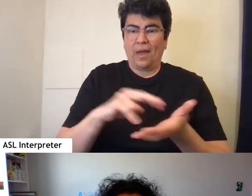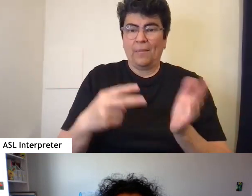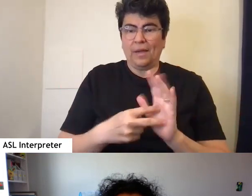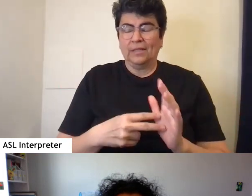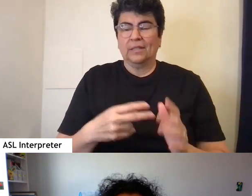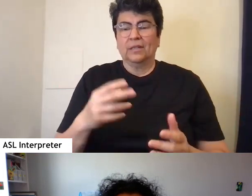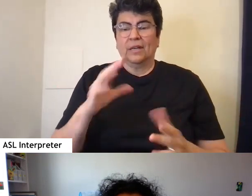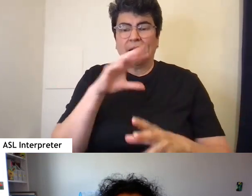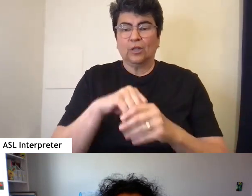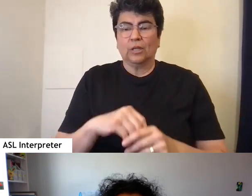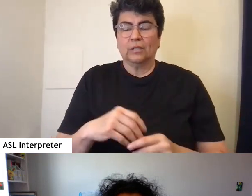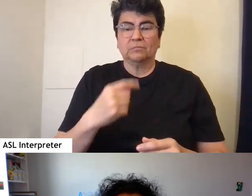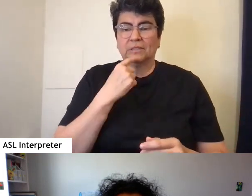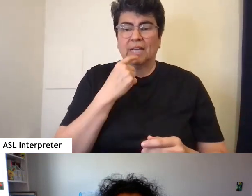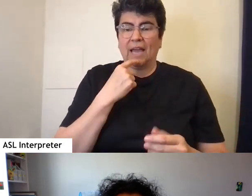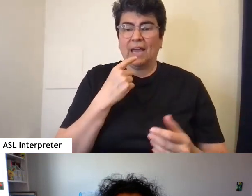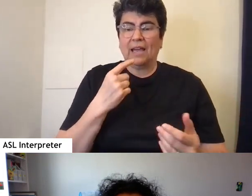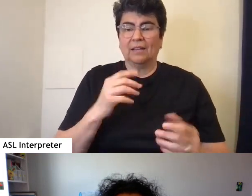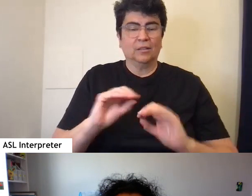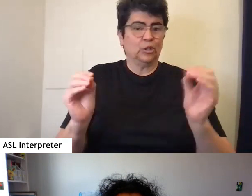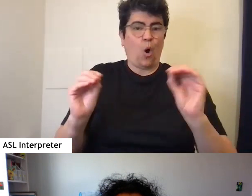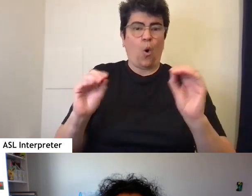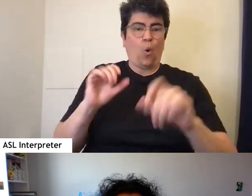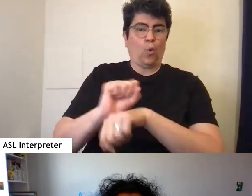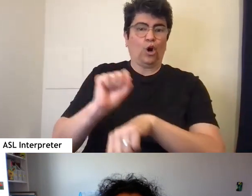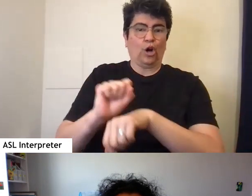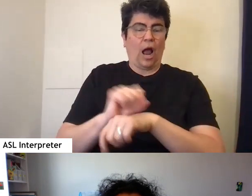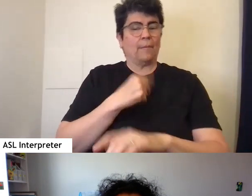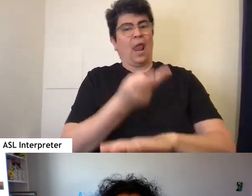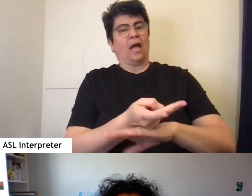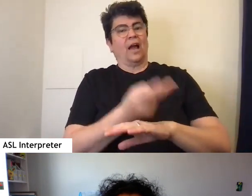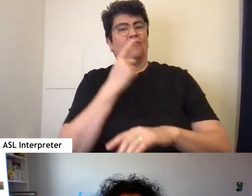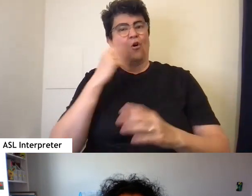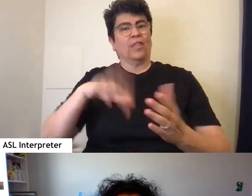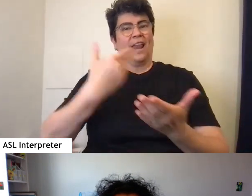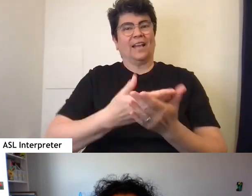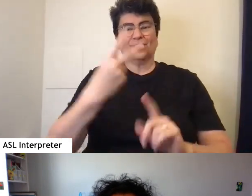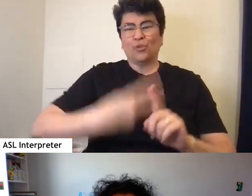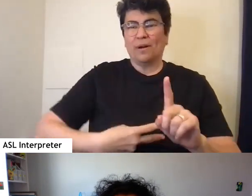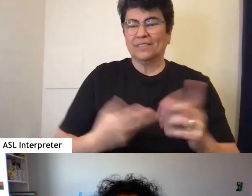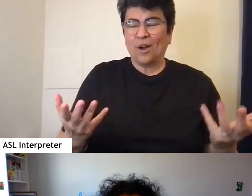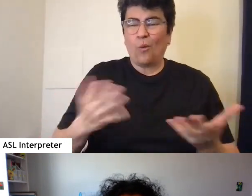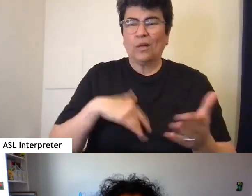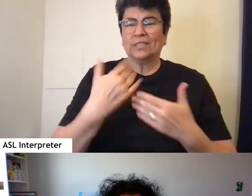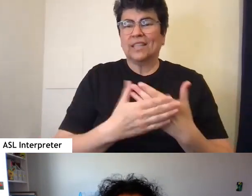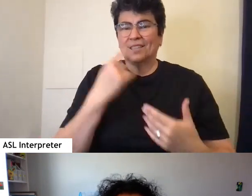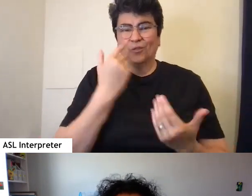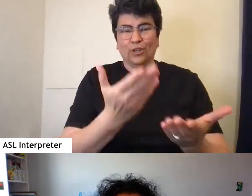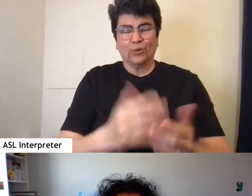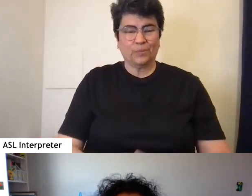including saying absolutely no not doing any work and I'm lying down for the next two months. What is next for you.